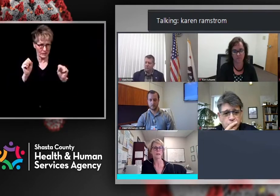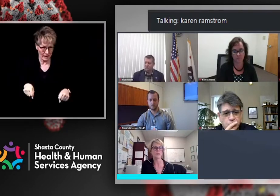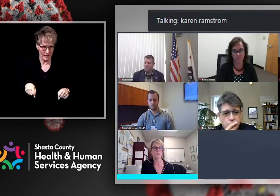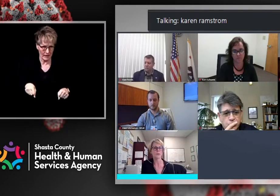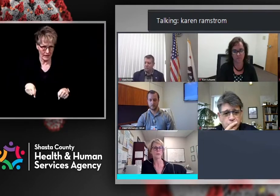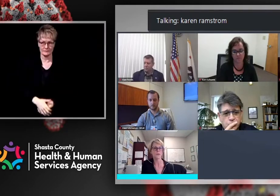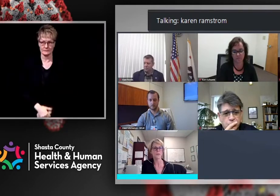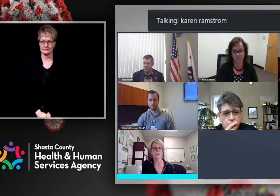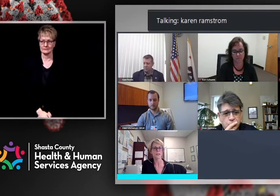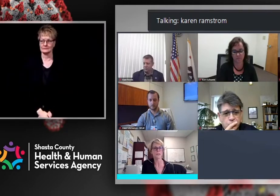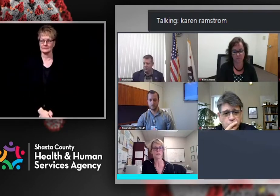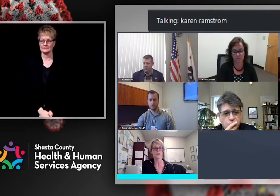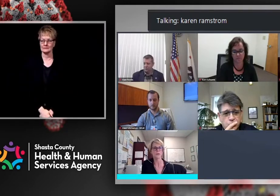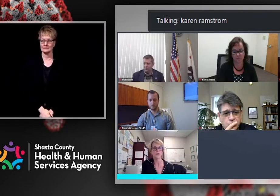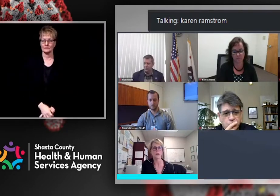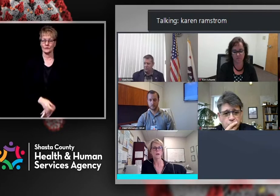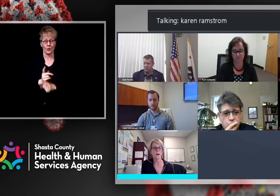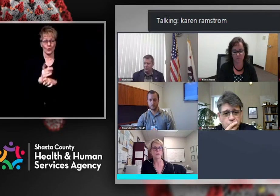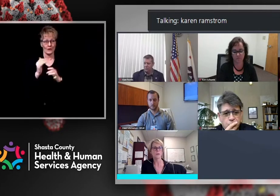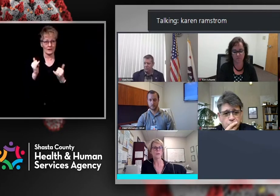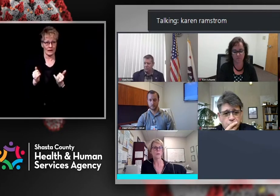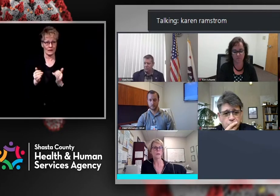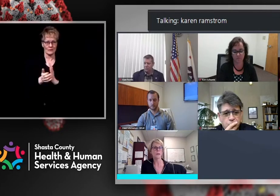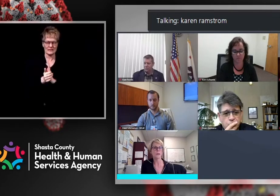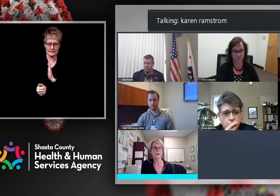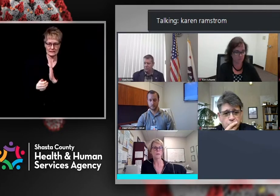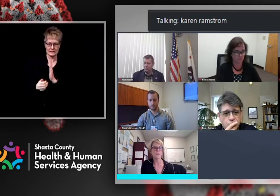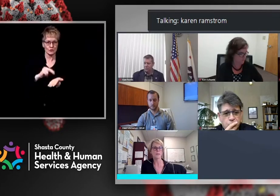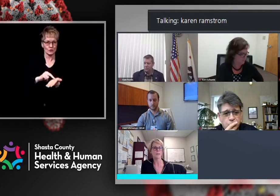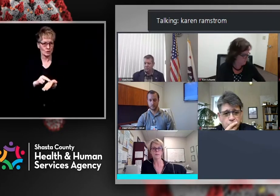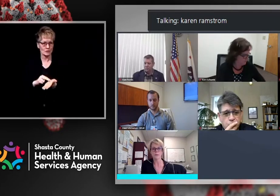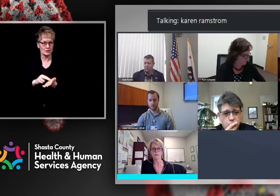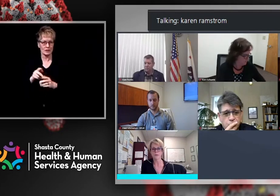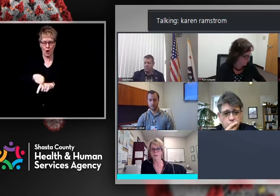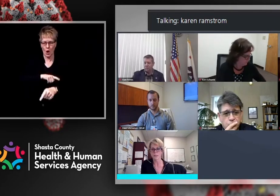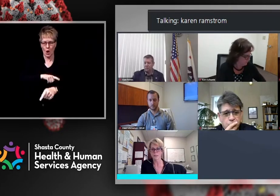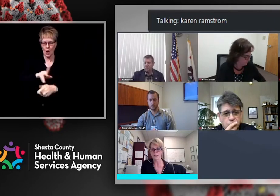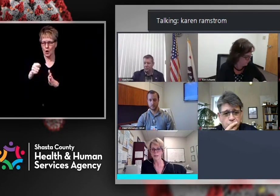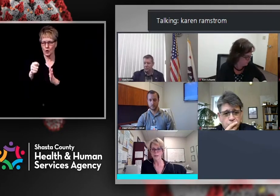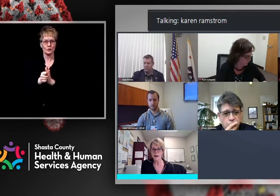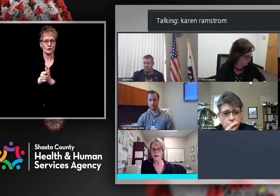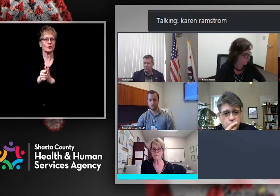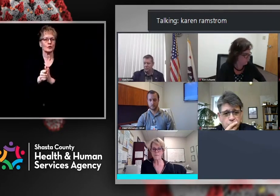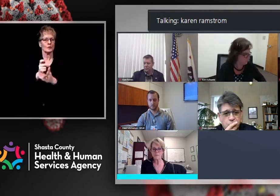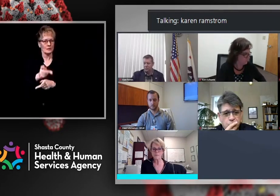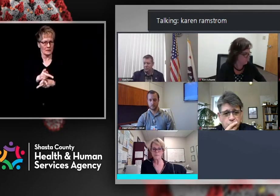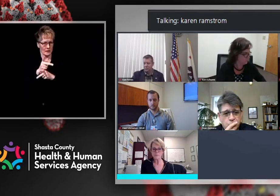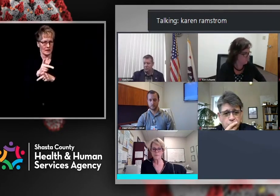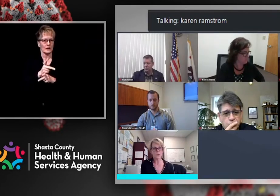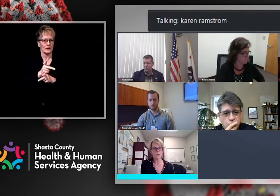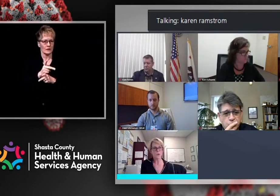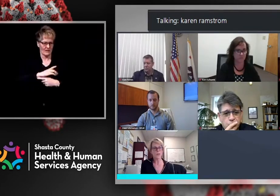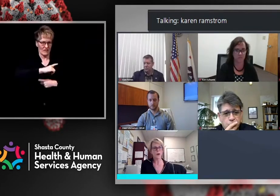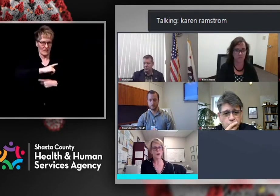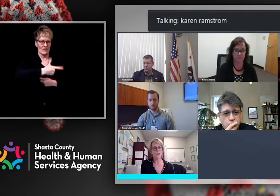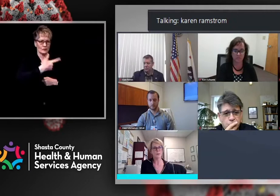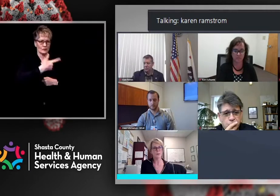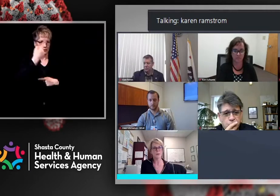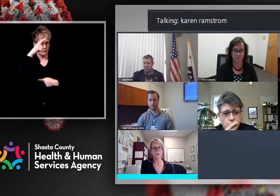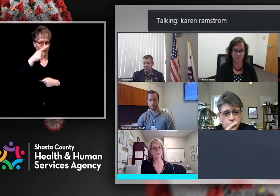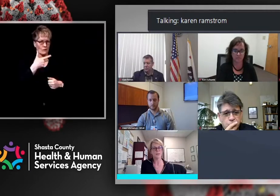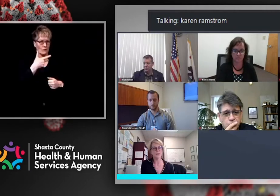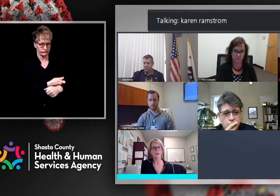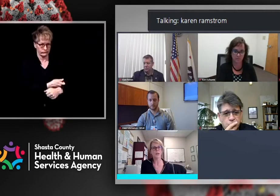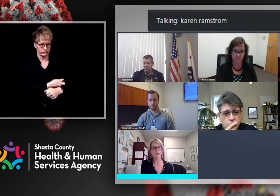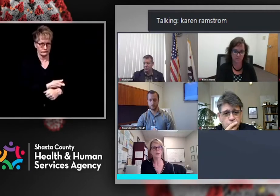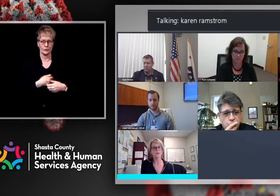in skilled nursing facilities and other long-term care assisted living facilities. So we're making progress. A